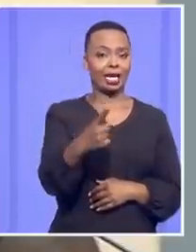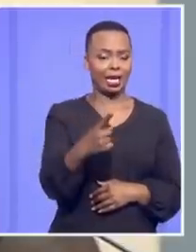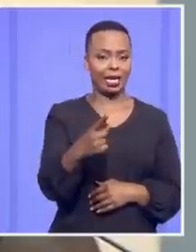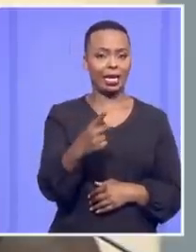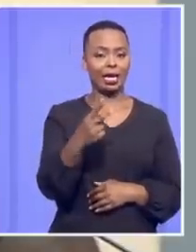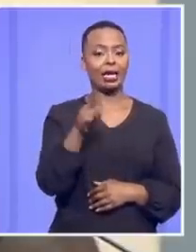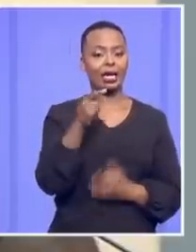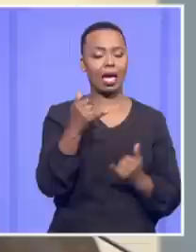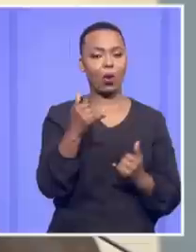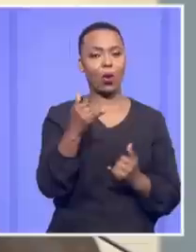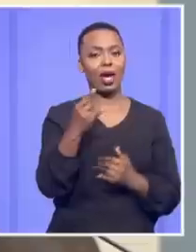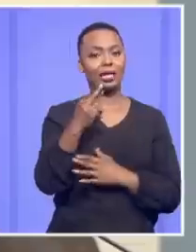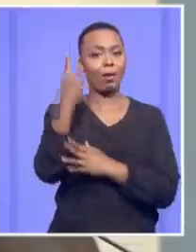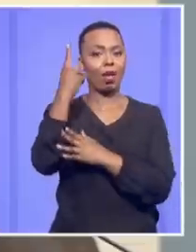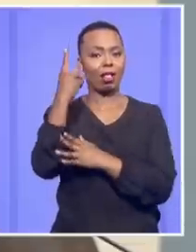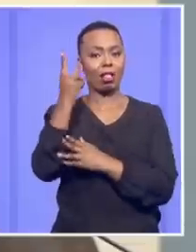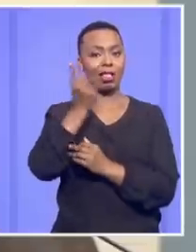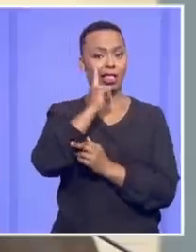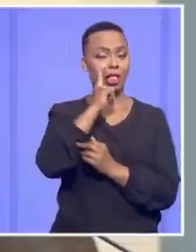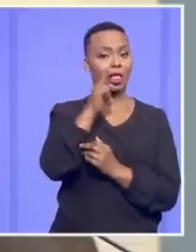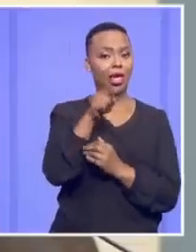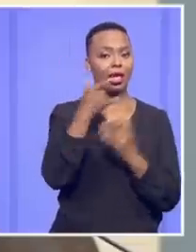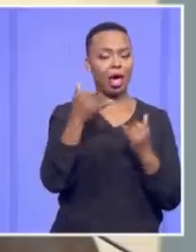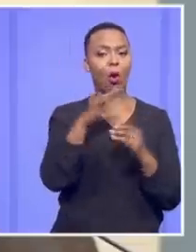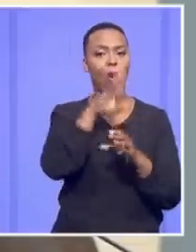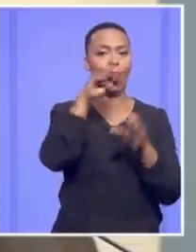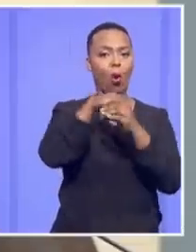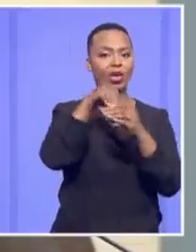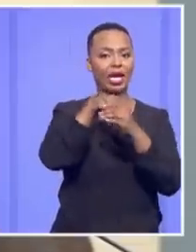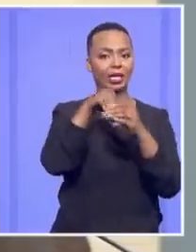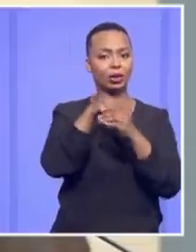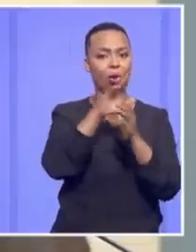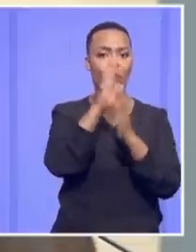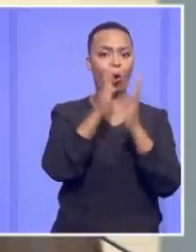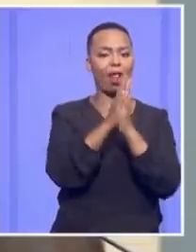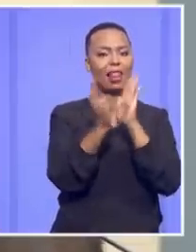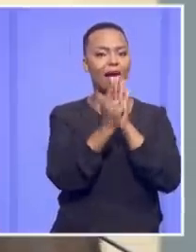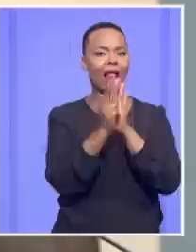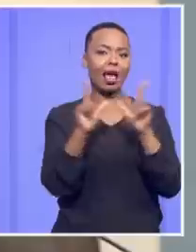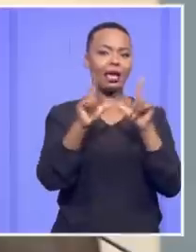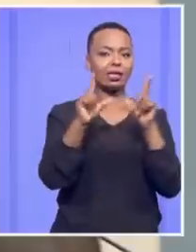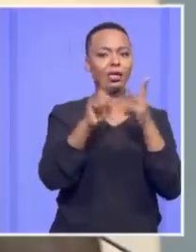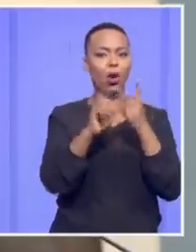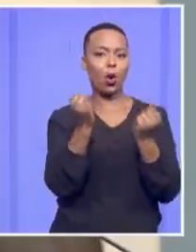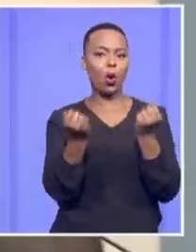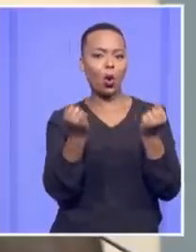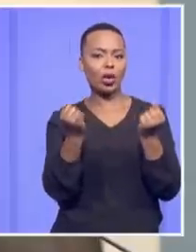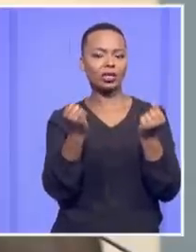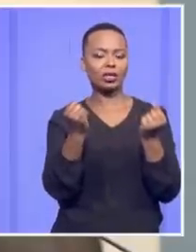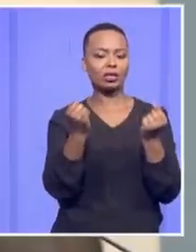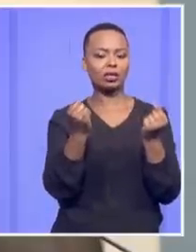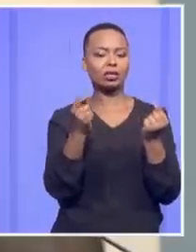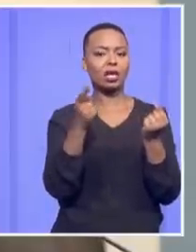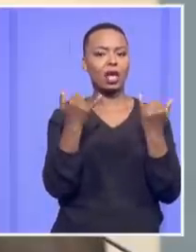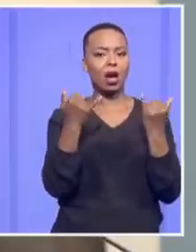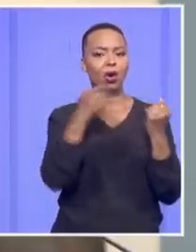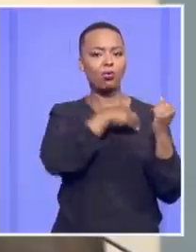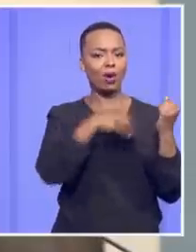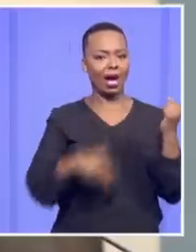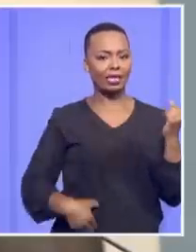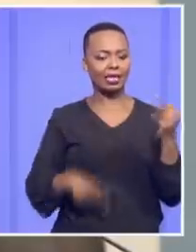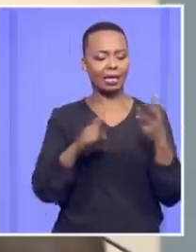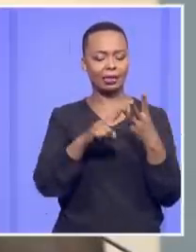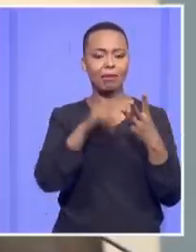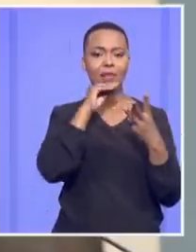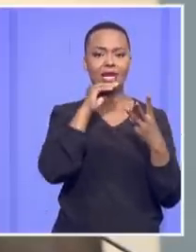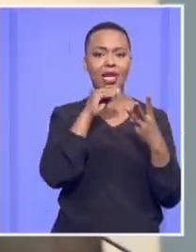reasonableness test applies across all contexts, liquor licenses, courts, the president, that doesn't mean you apply it